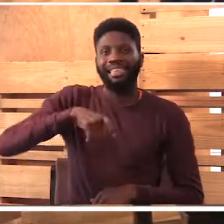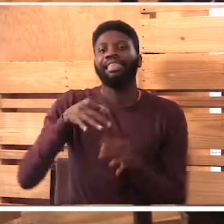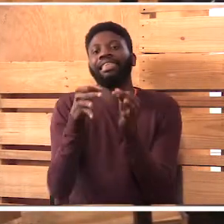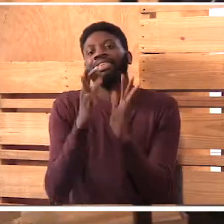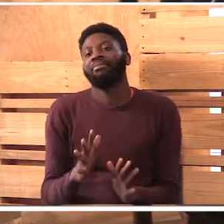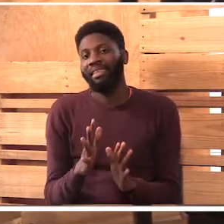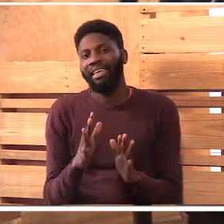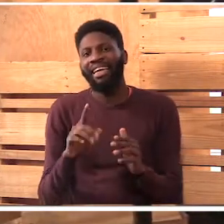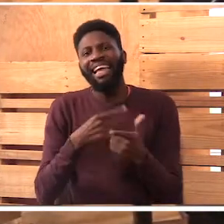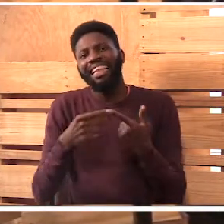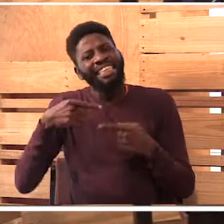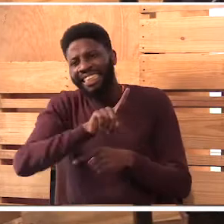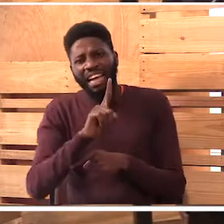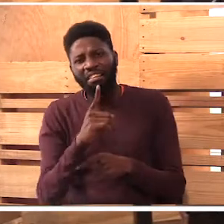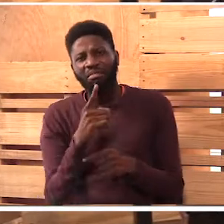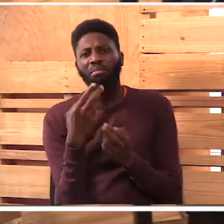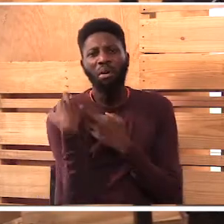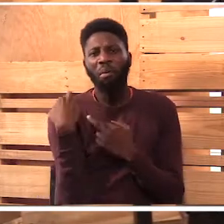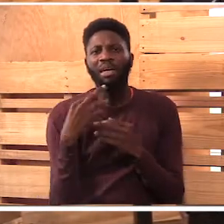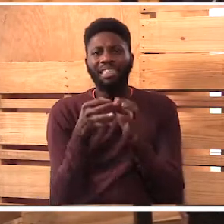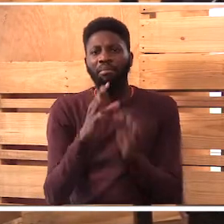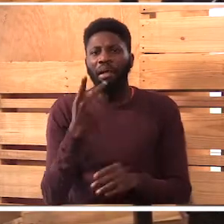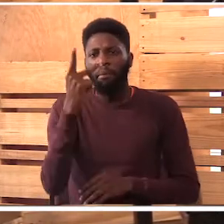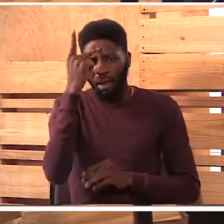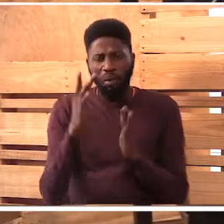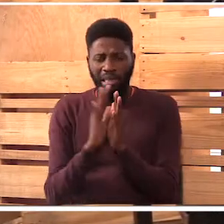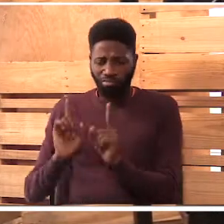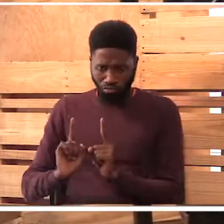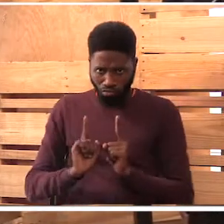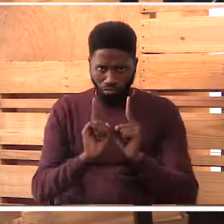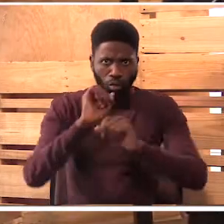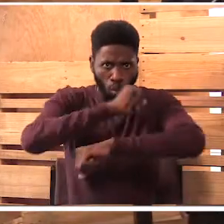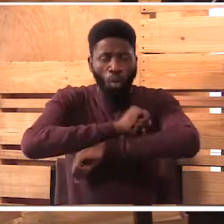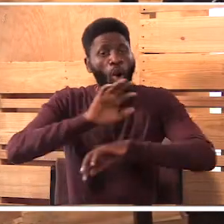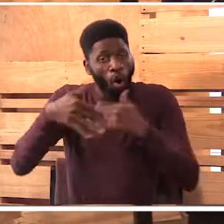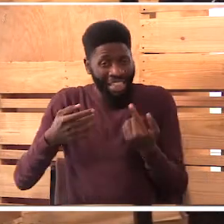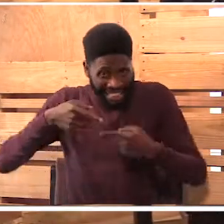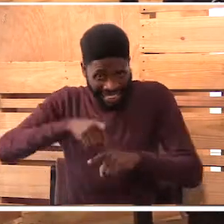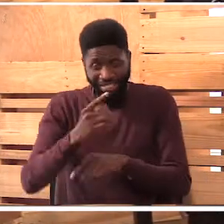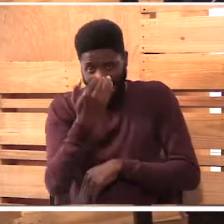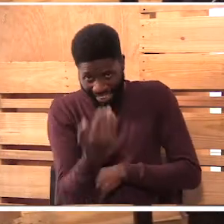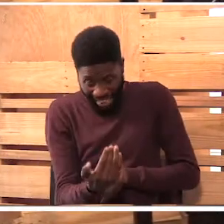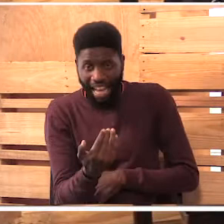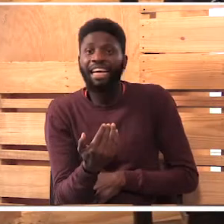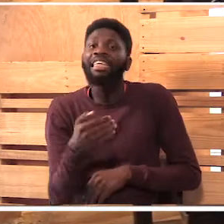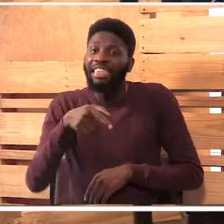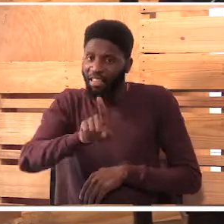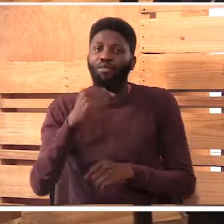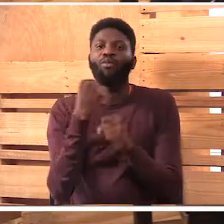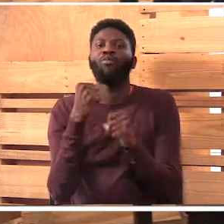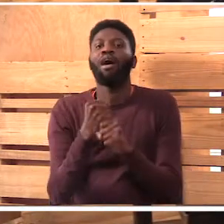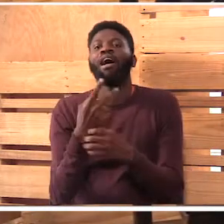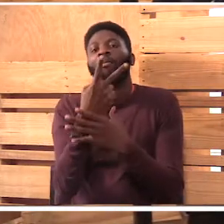would you look for an interpreter to go with you to school or were you the same same person signing to your mother